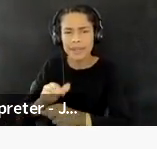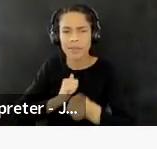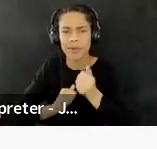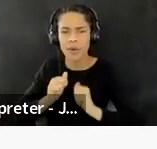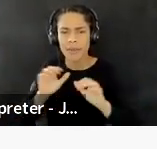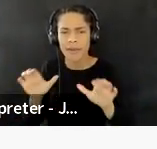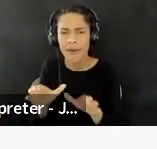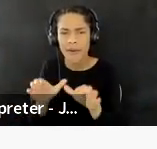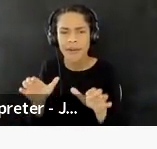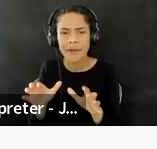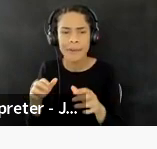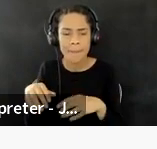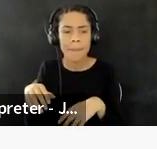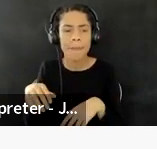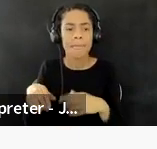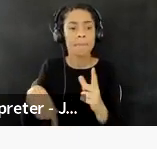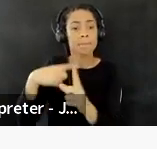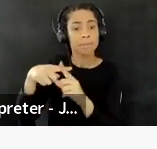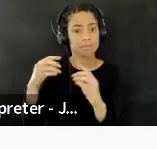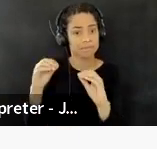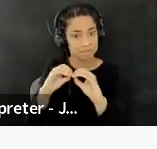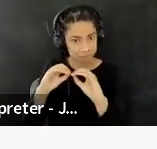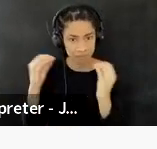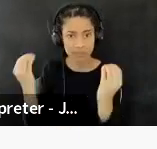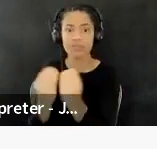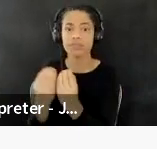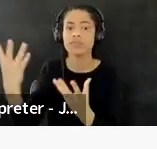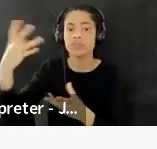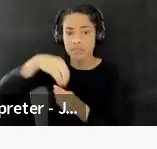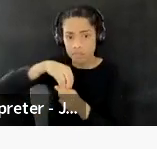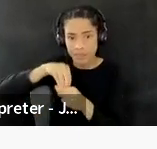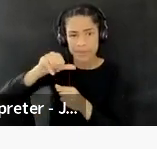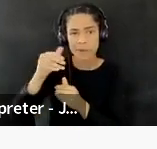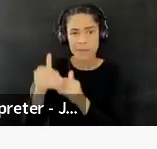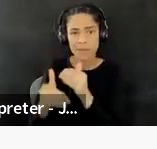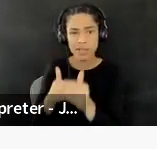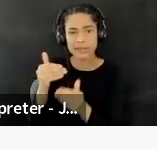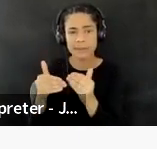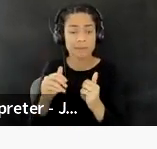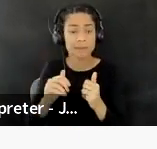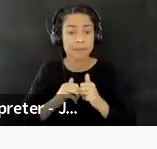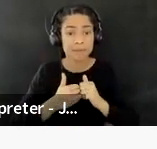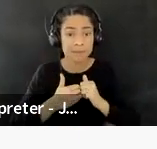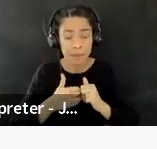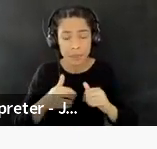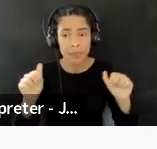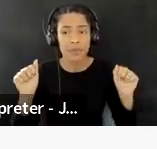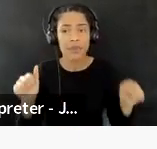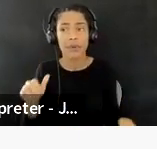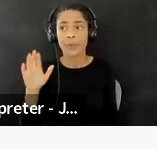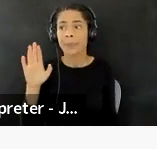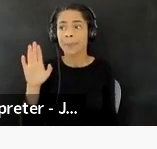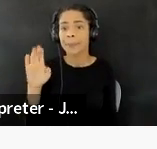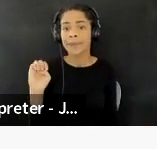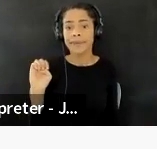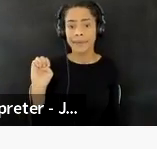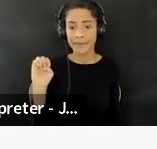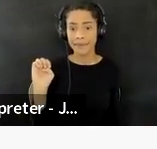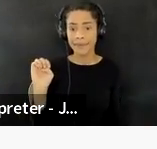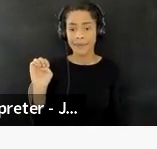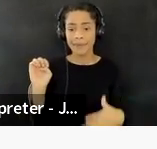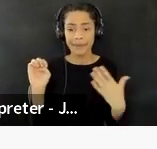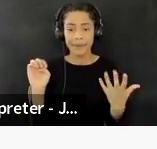get more institutions involved in this process, whether it's, um, having more